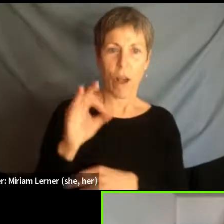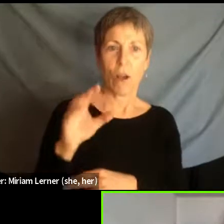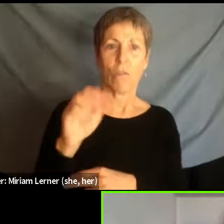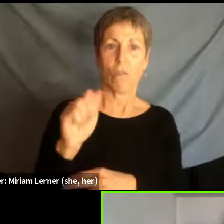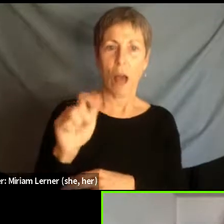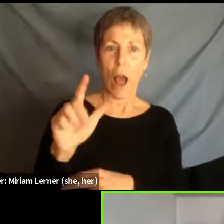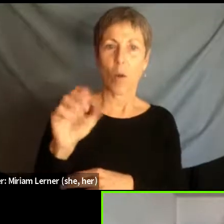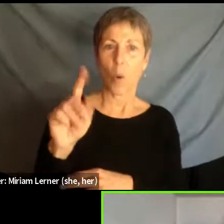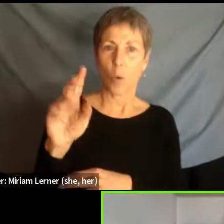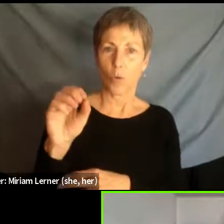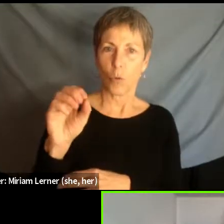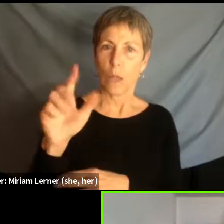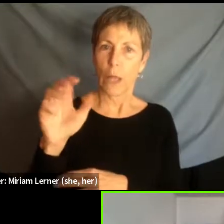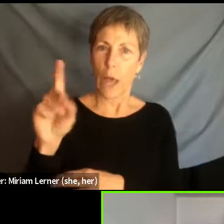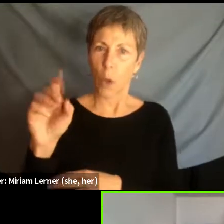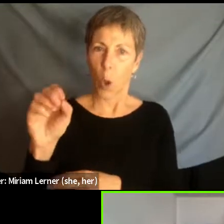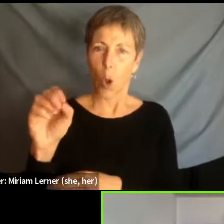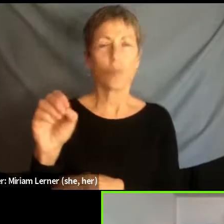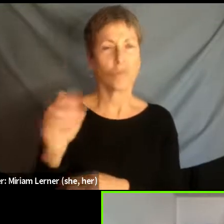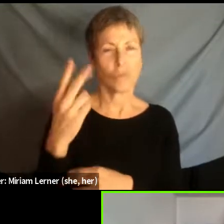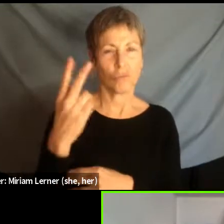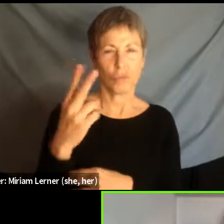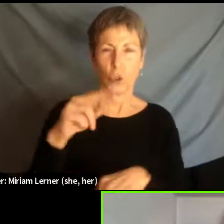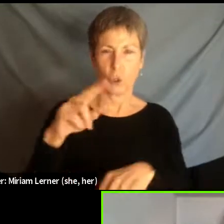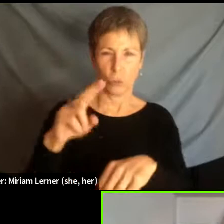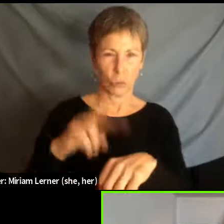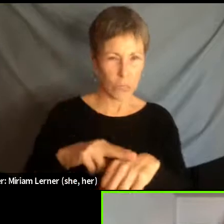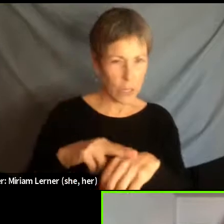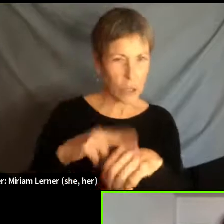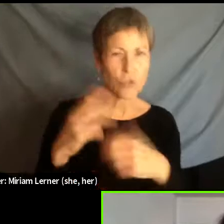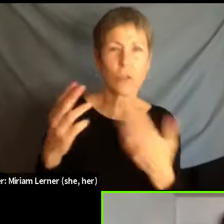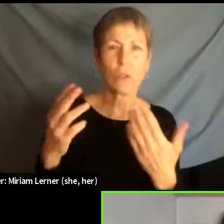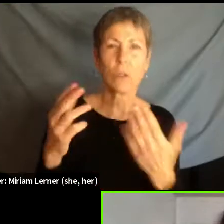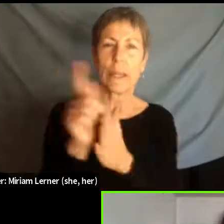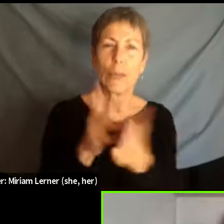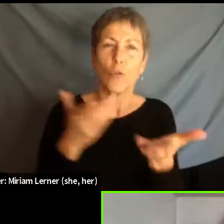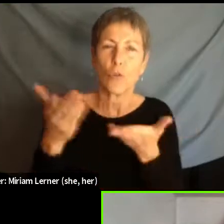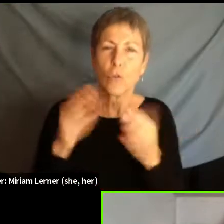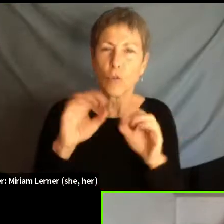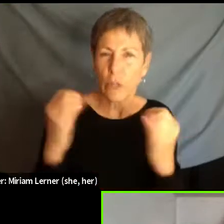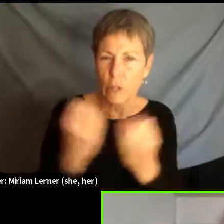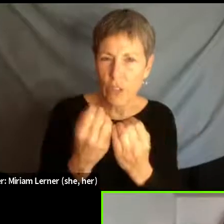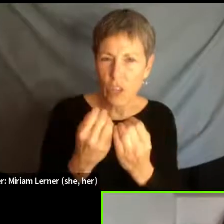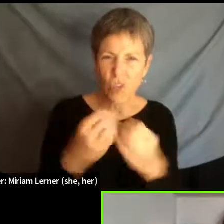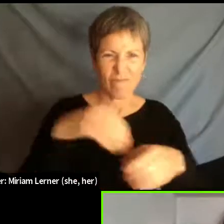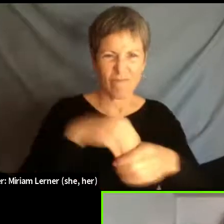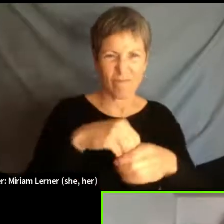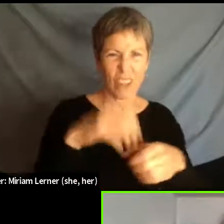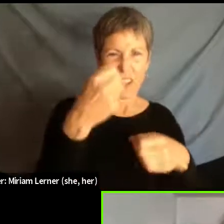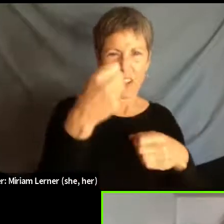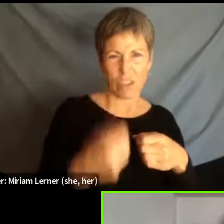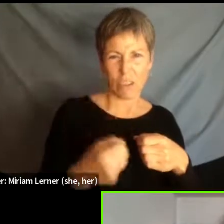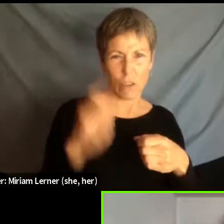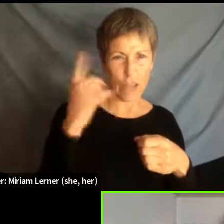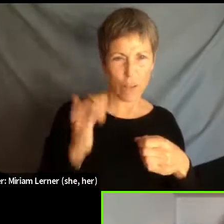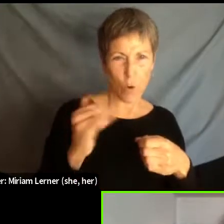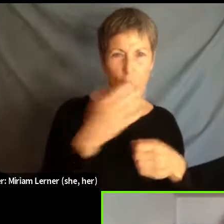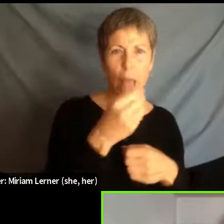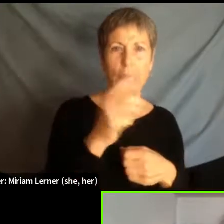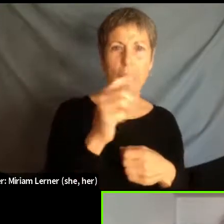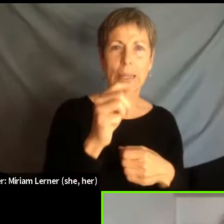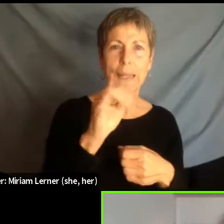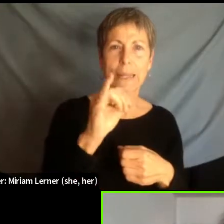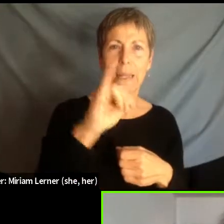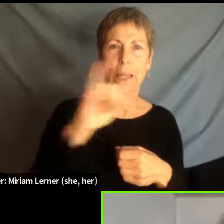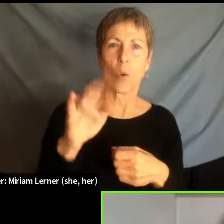We are a bi-national legal services organization based in Southern California and Tijuana, Mexico, and